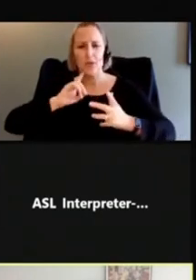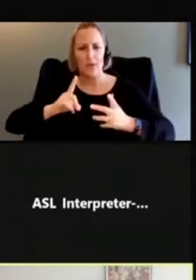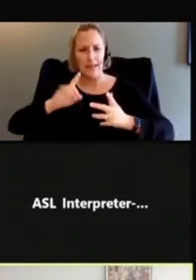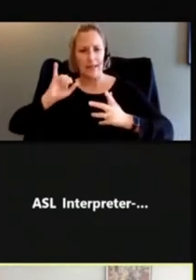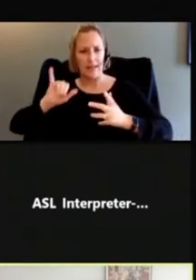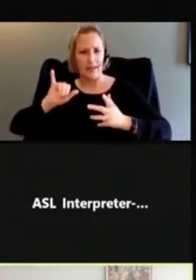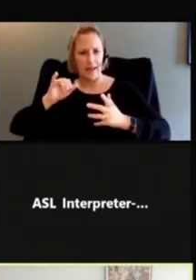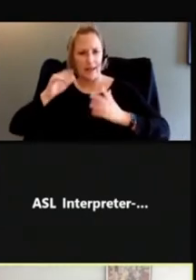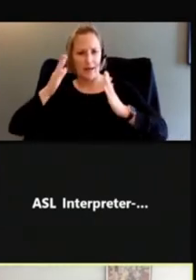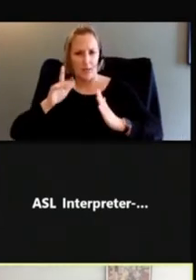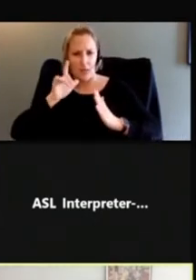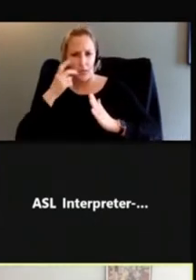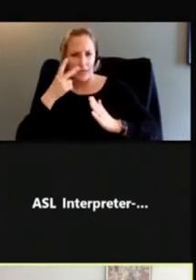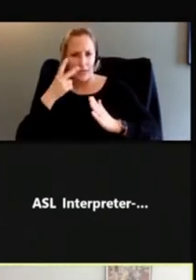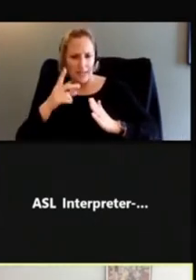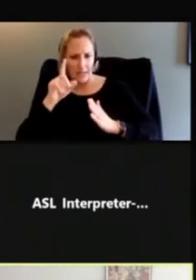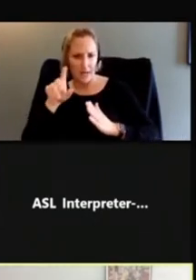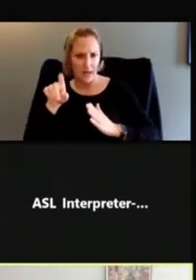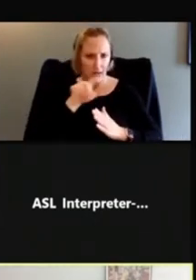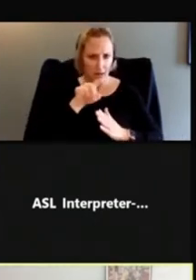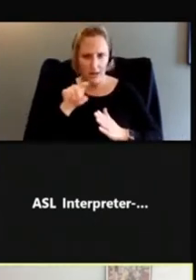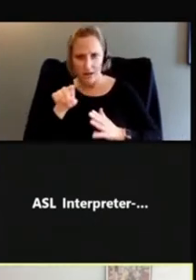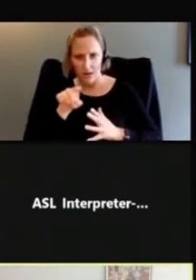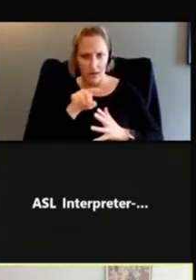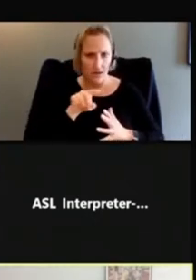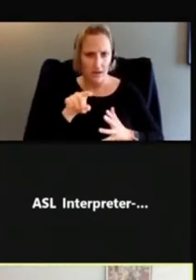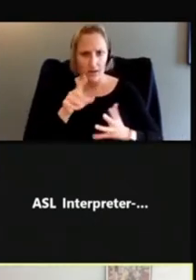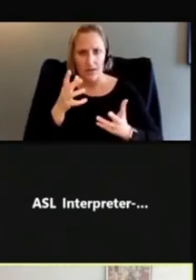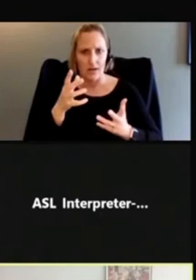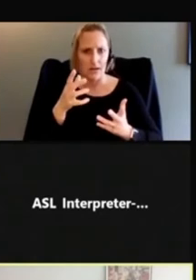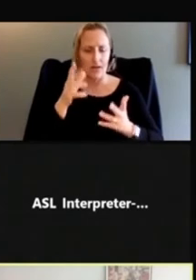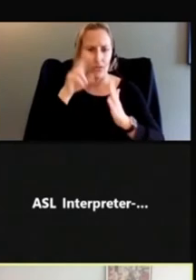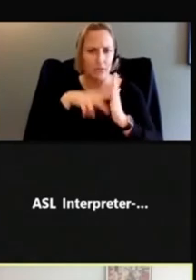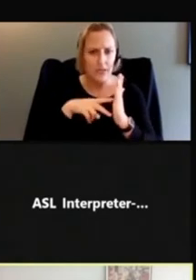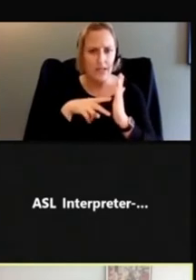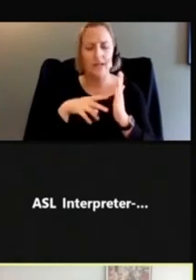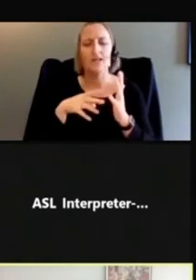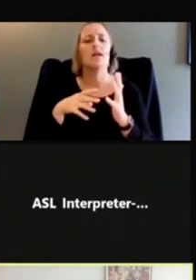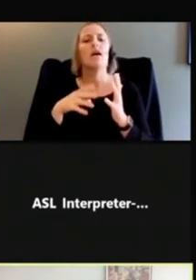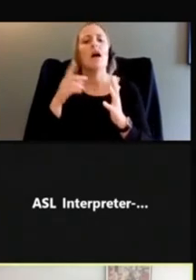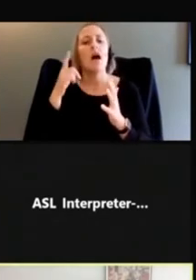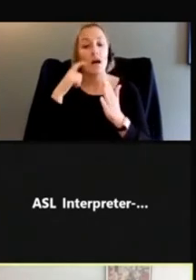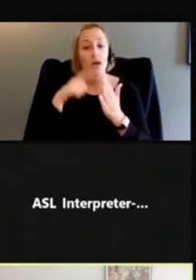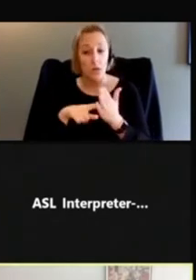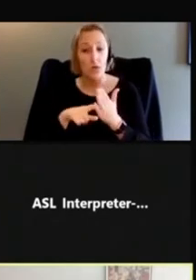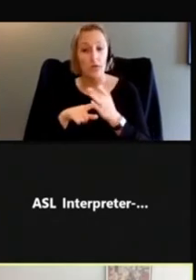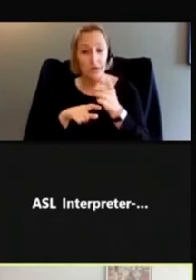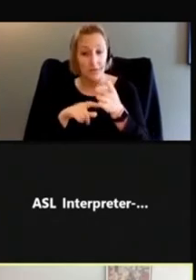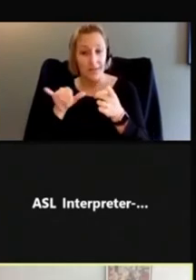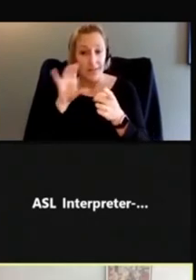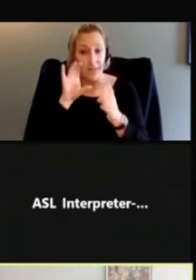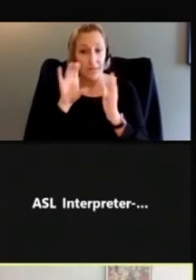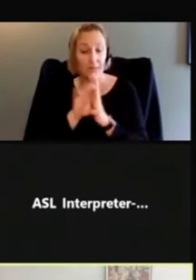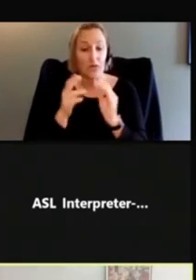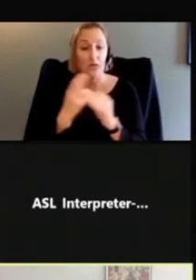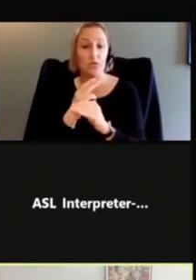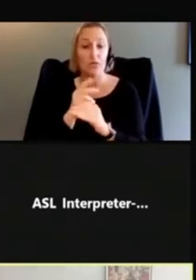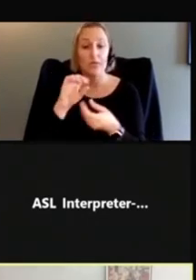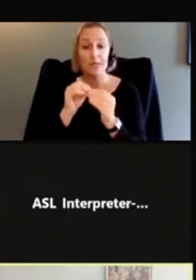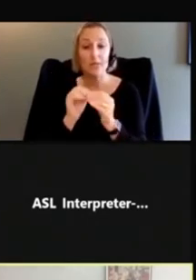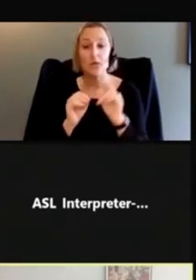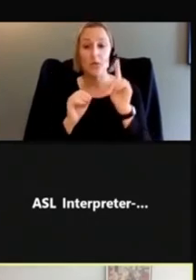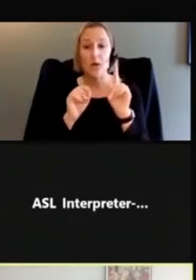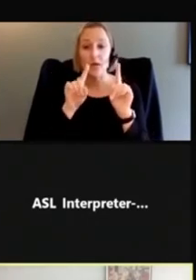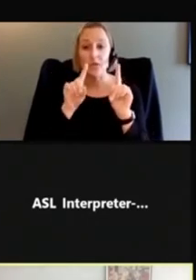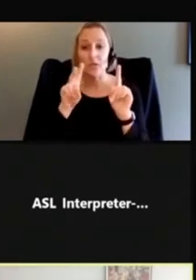go back and forth to read these directions. And I noticed that they're also using numbers one through six here